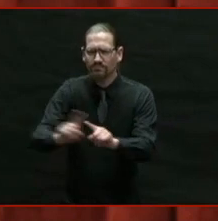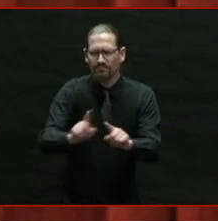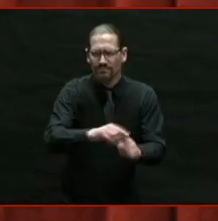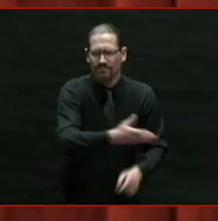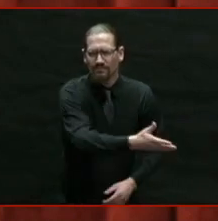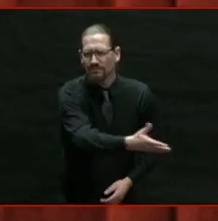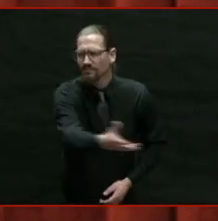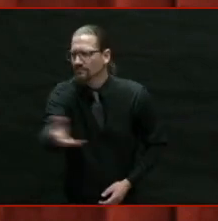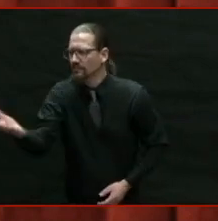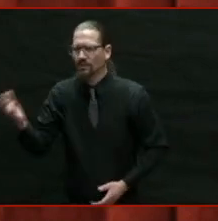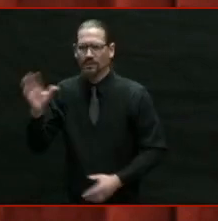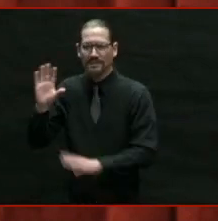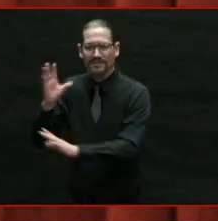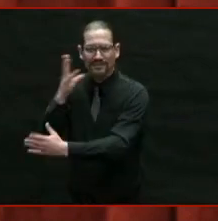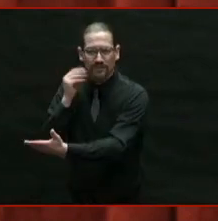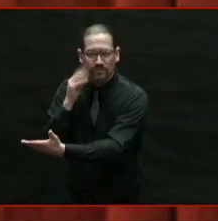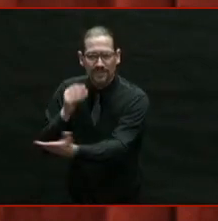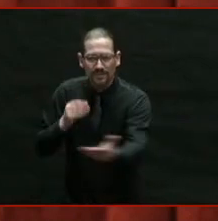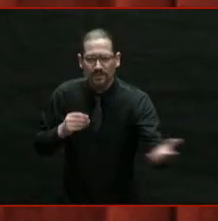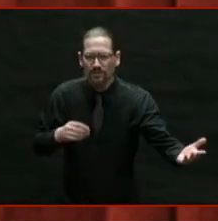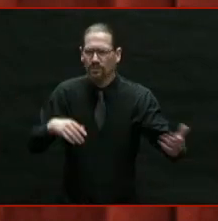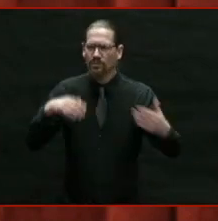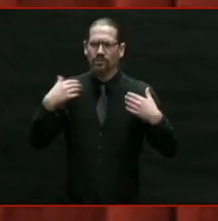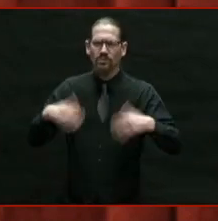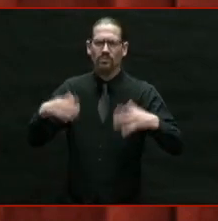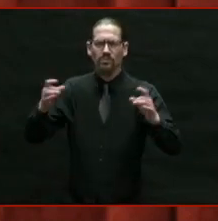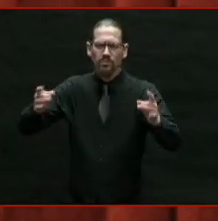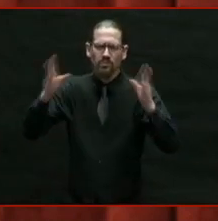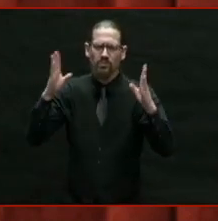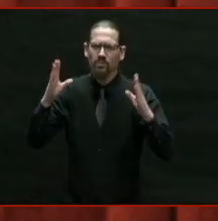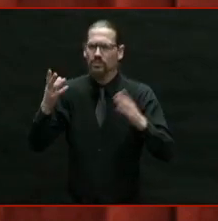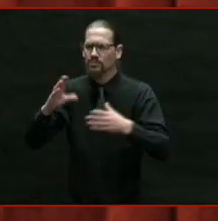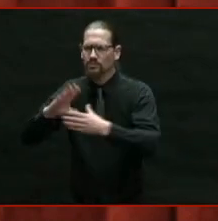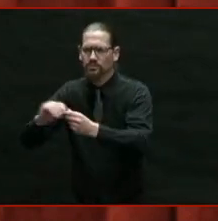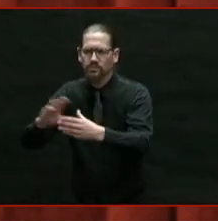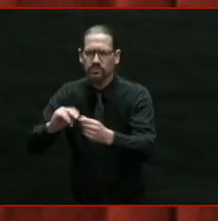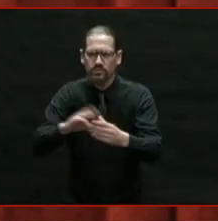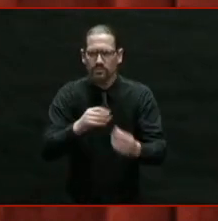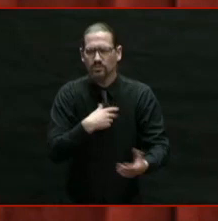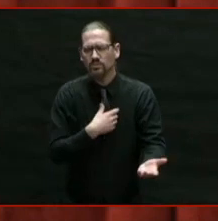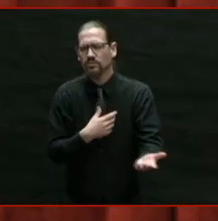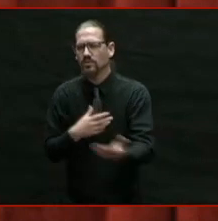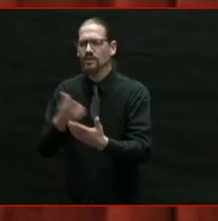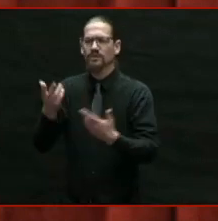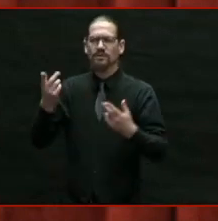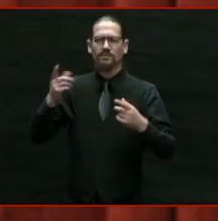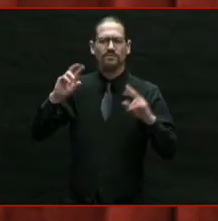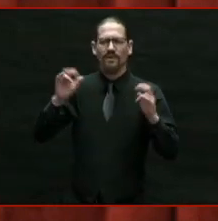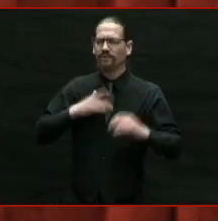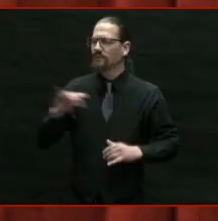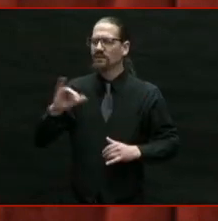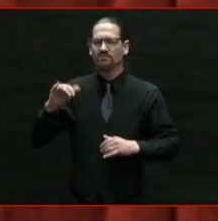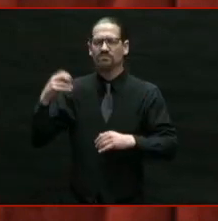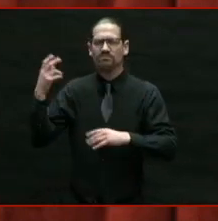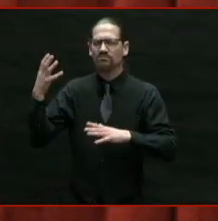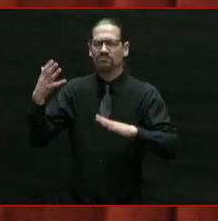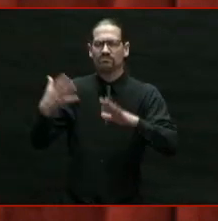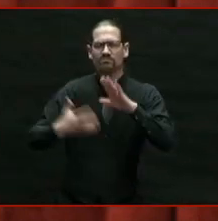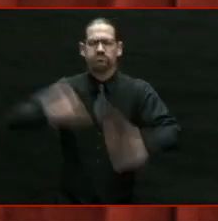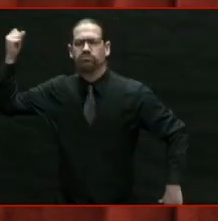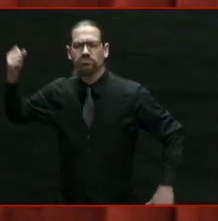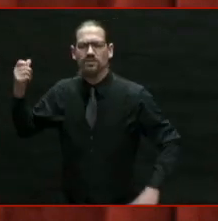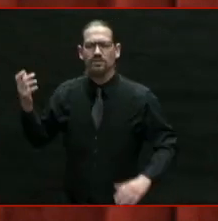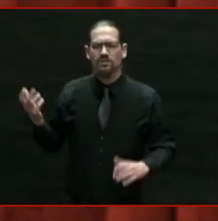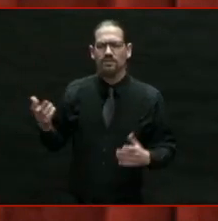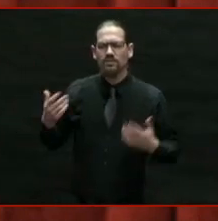horrible virus has robbed so many of you. Of your loved ones, but of a chance